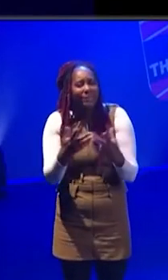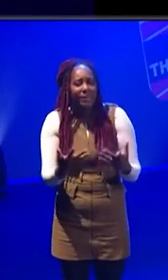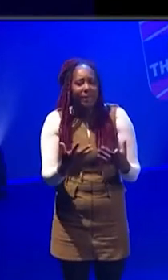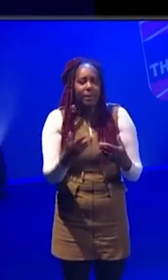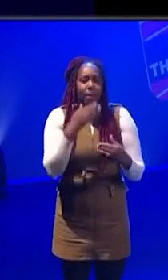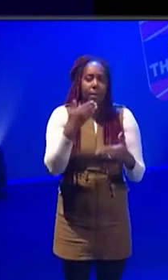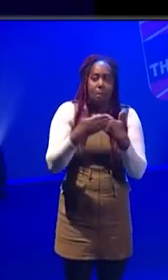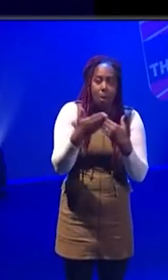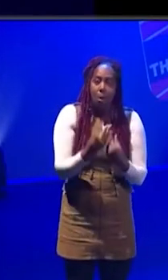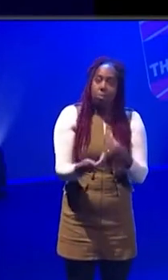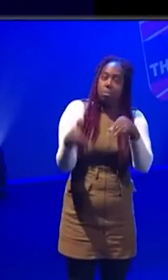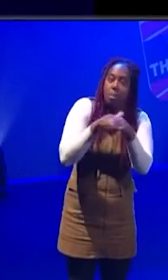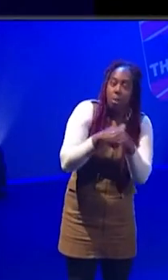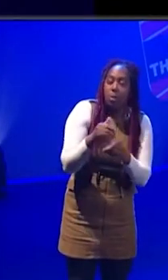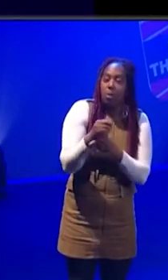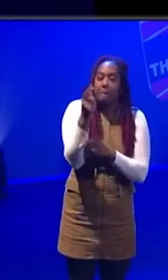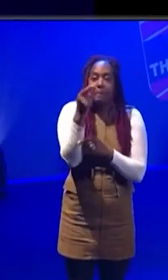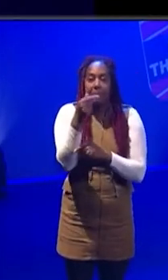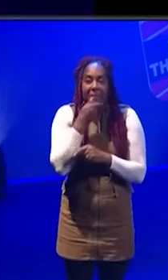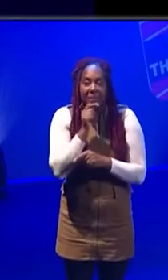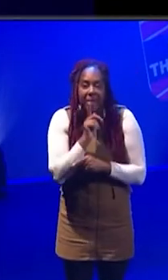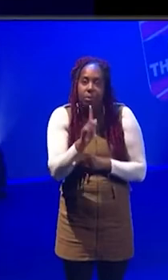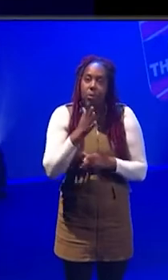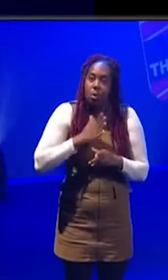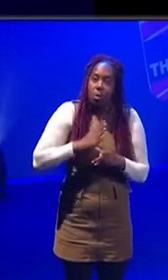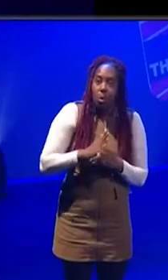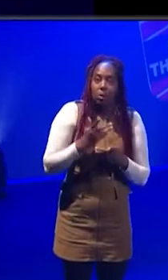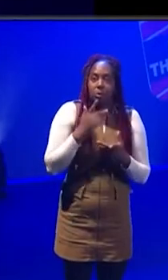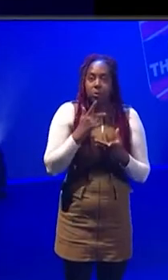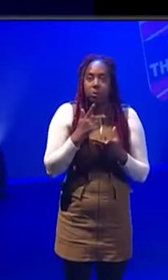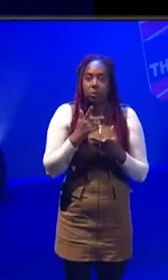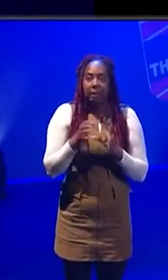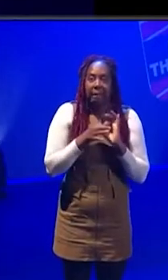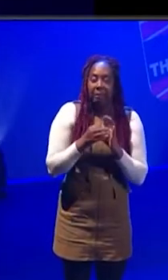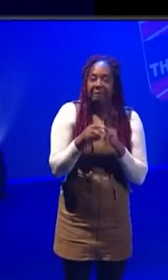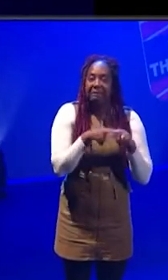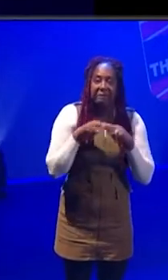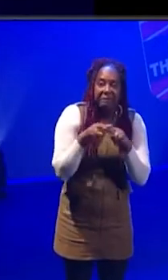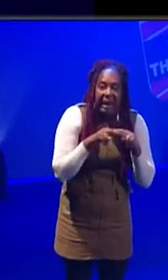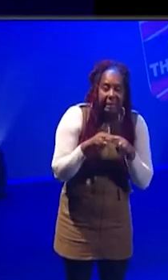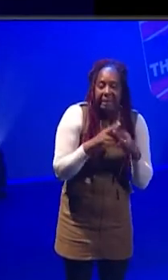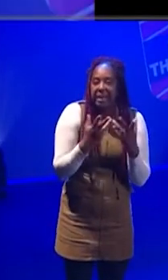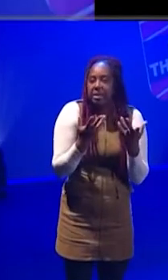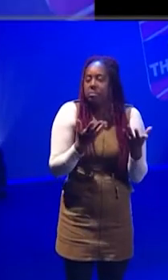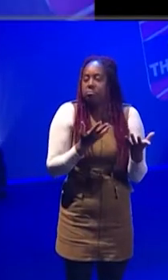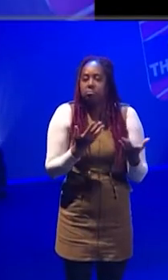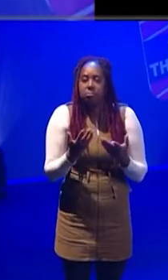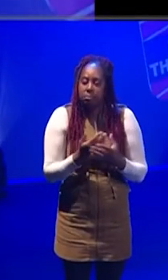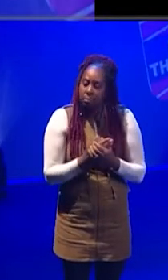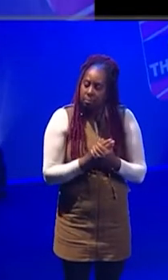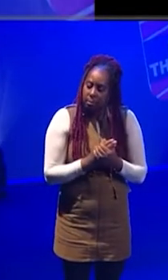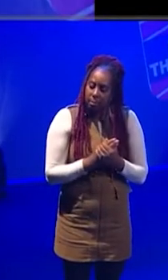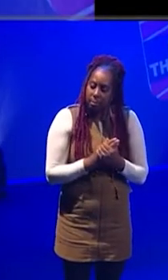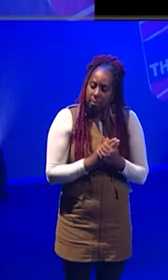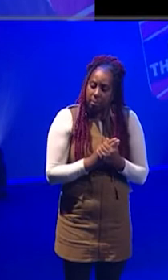can be more inclusive of people who want to better see their families or, you know, all of those sorts of things. You know, I'm